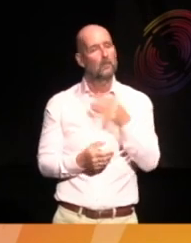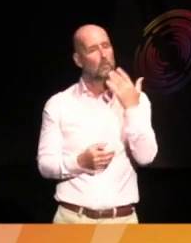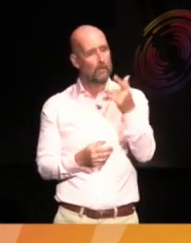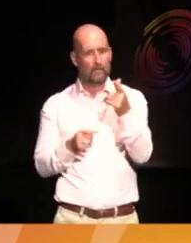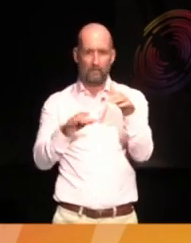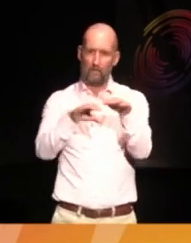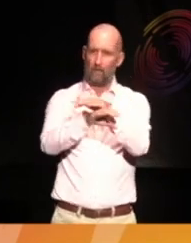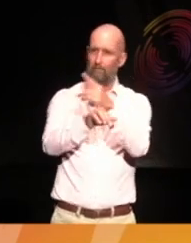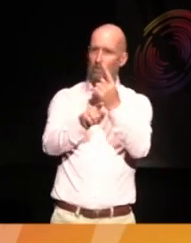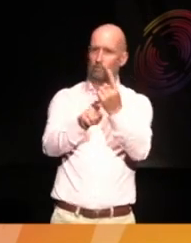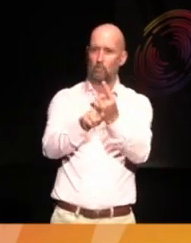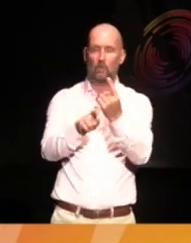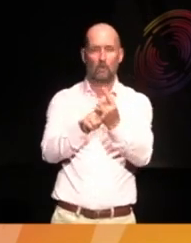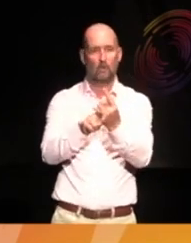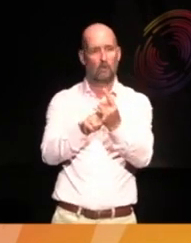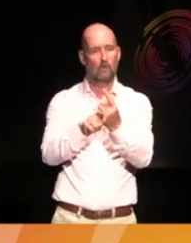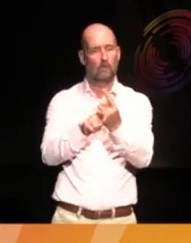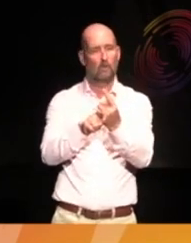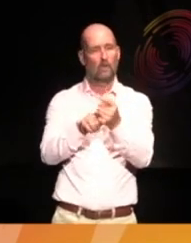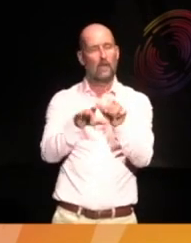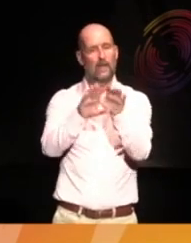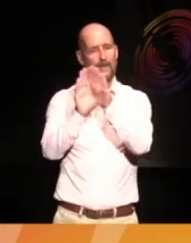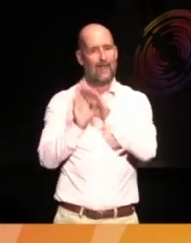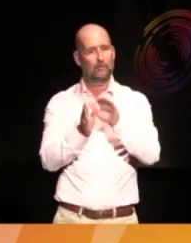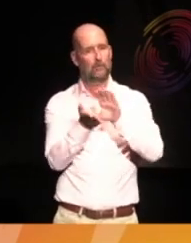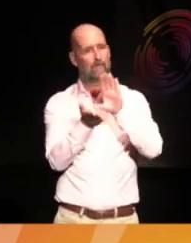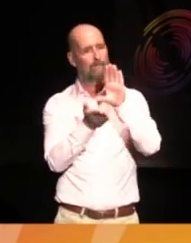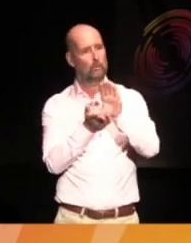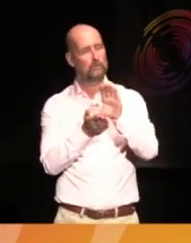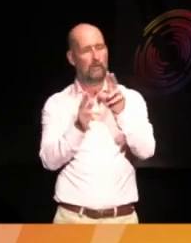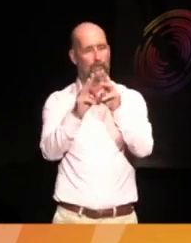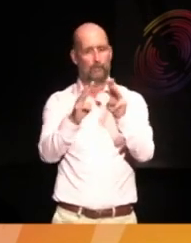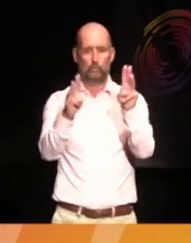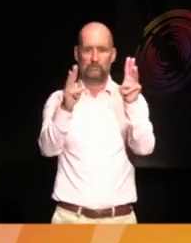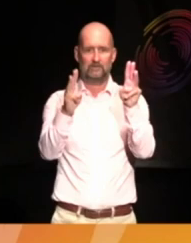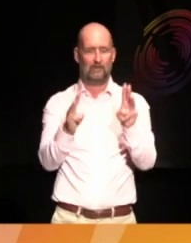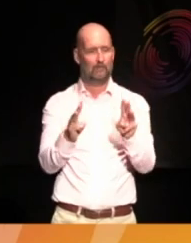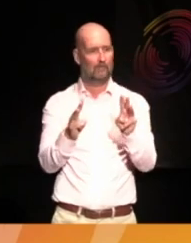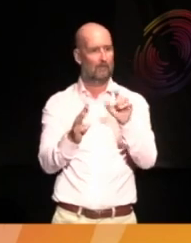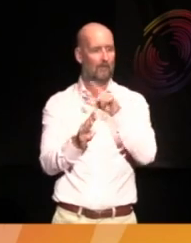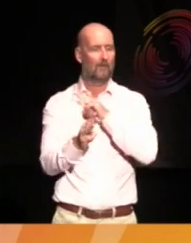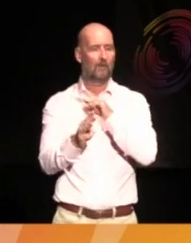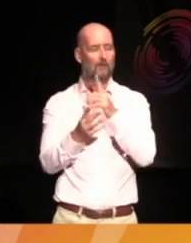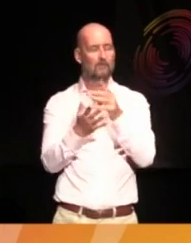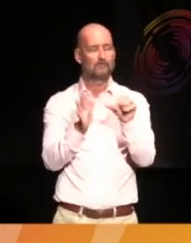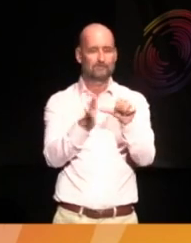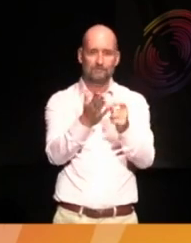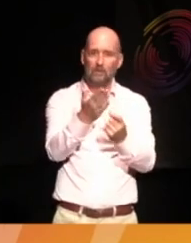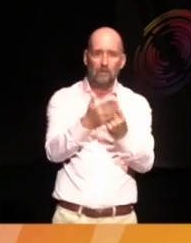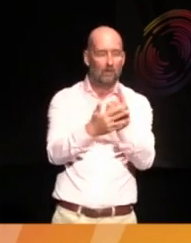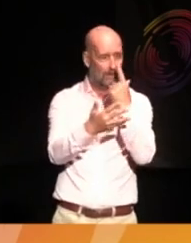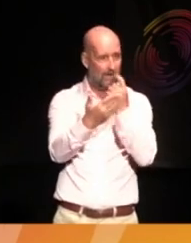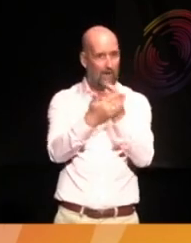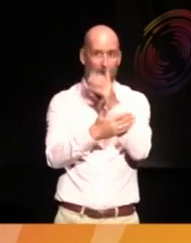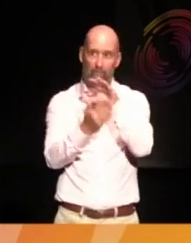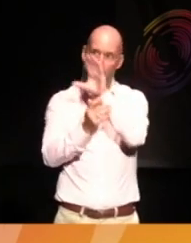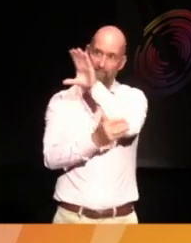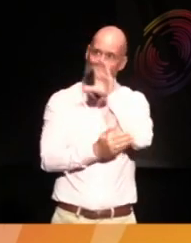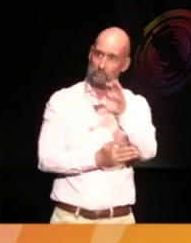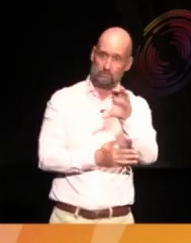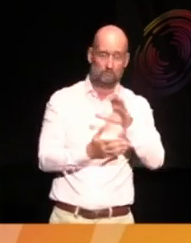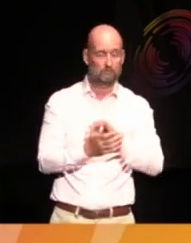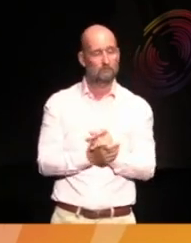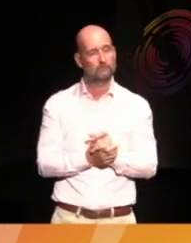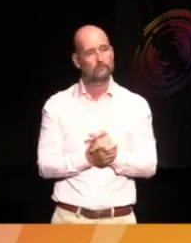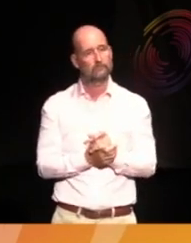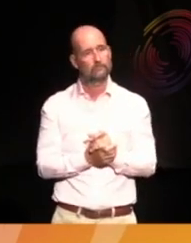nationally funded museums and some of the, well, the many challenges that does come with that. And I think